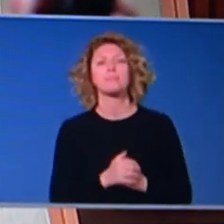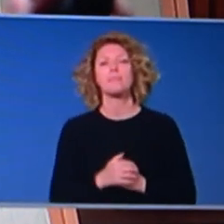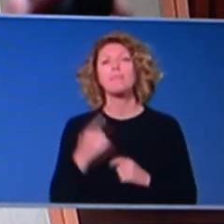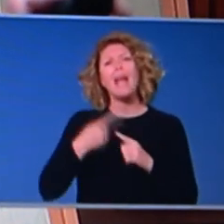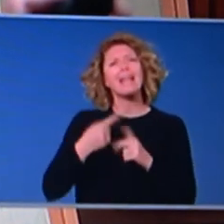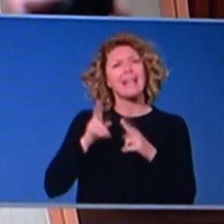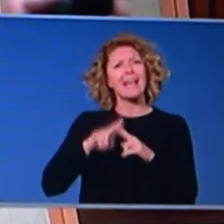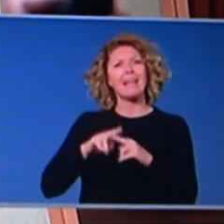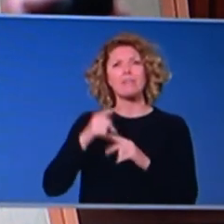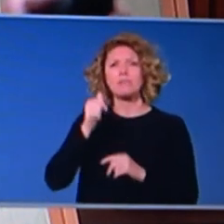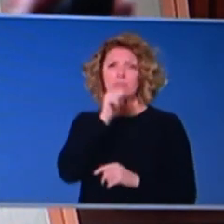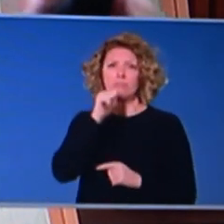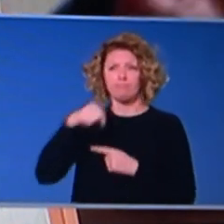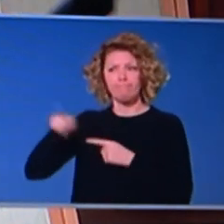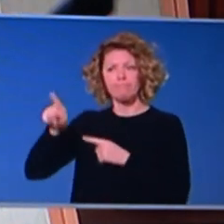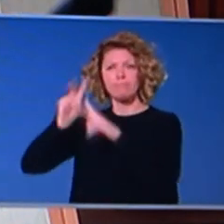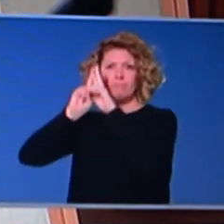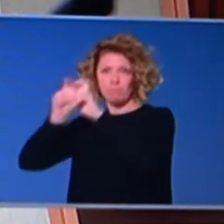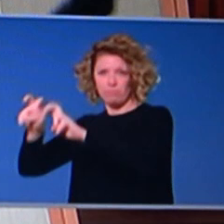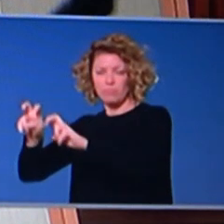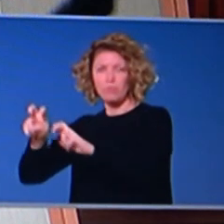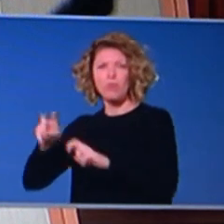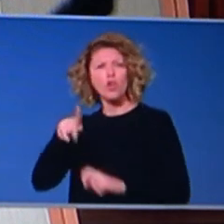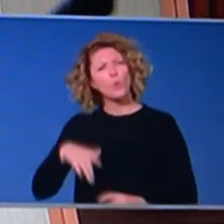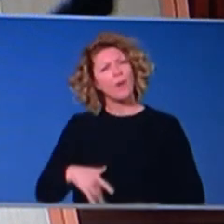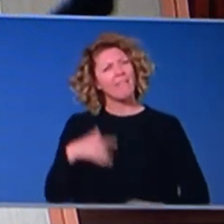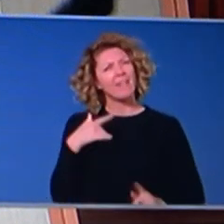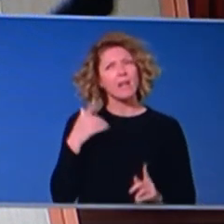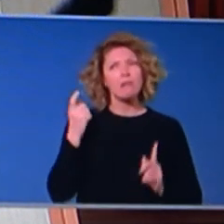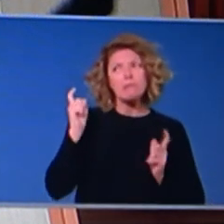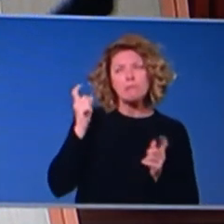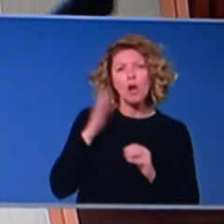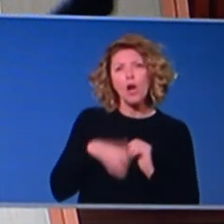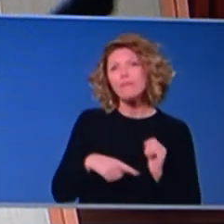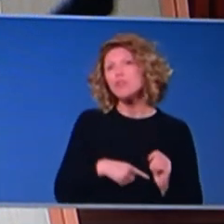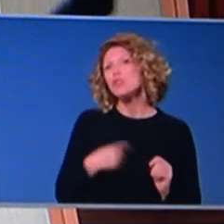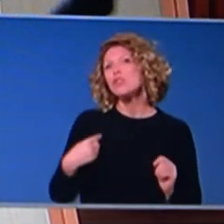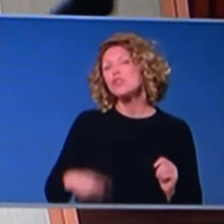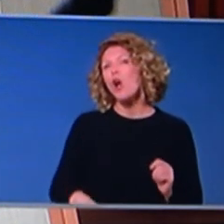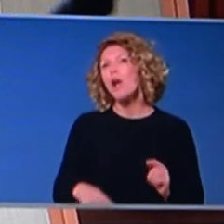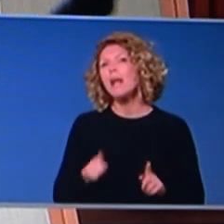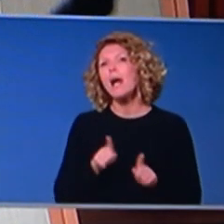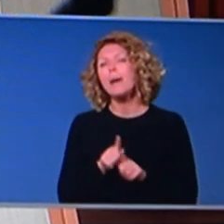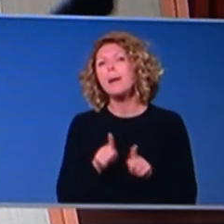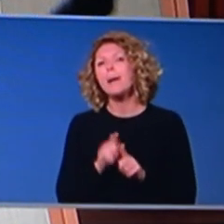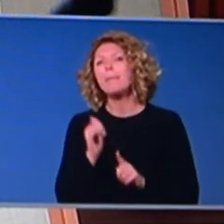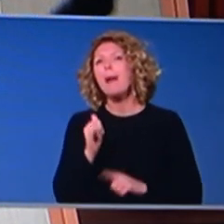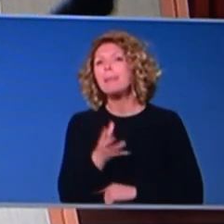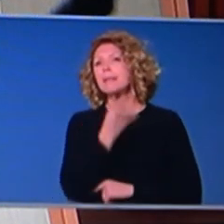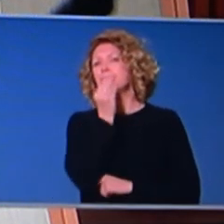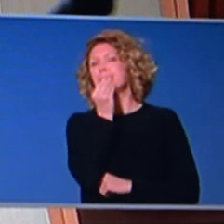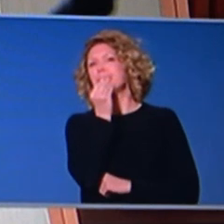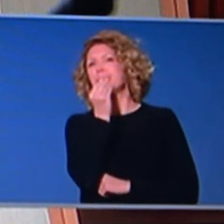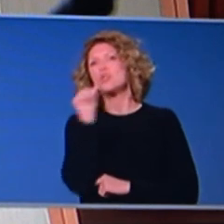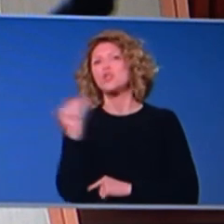look at, um, do you have any concerns or does Brendan Murphy have any concerns that China was not sharing as much information